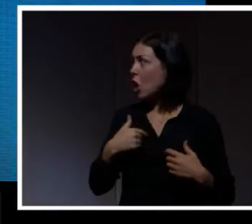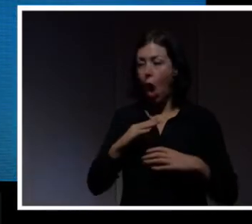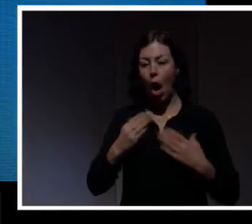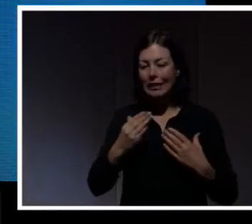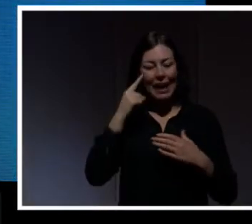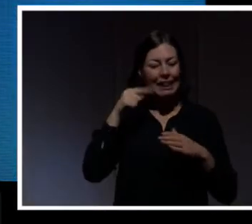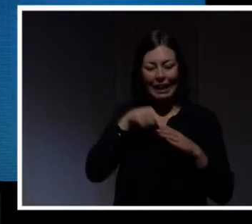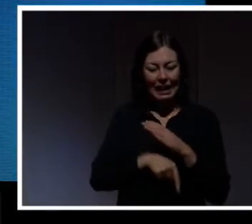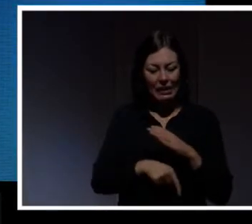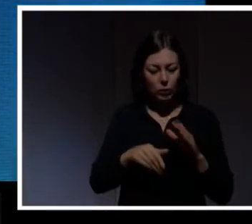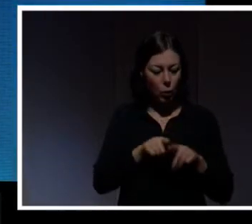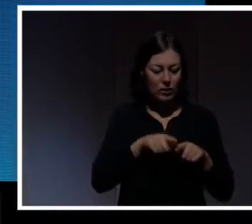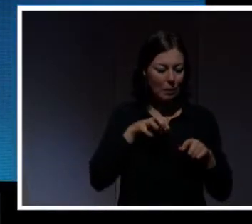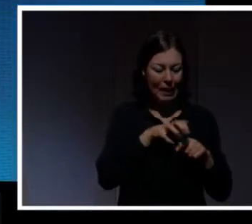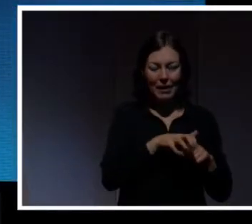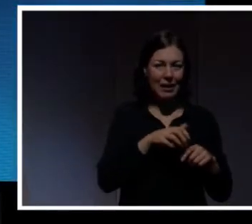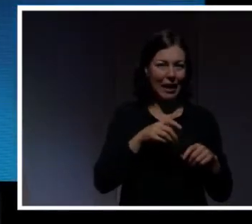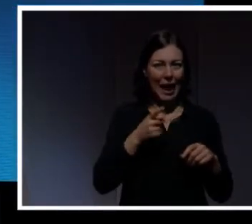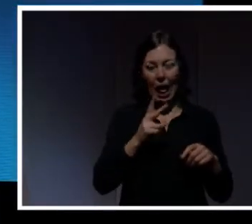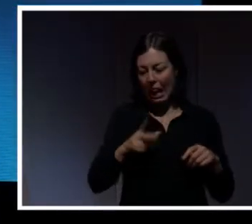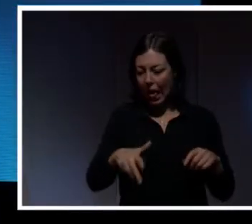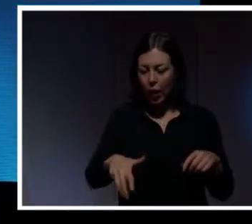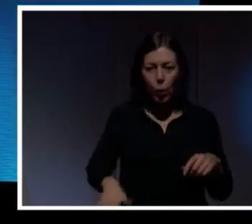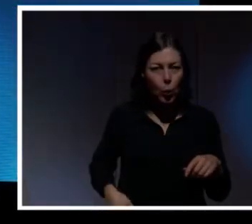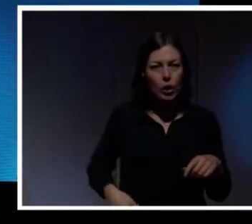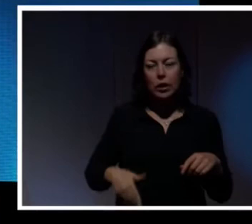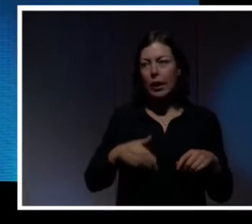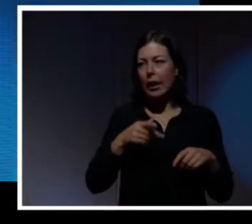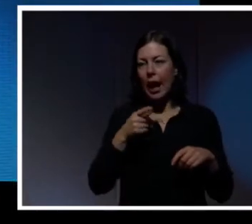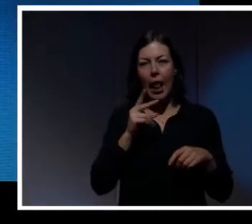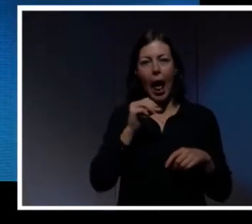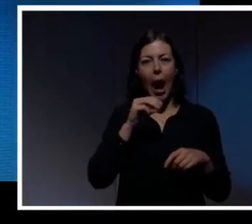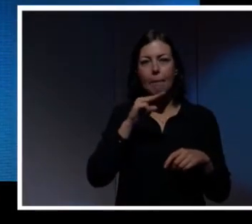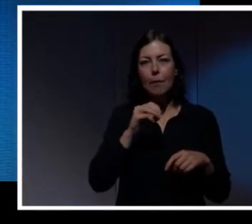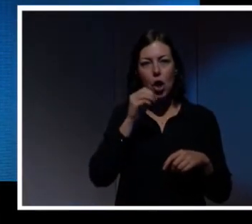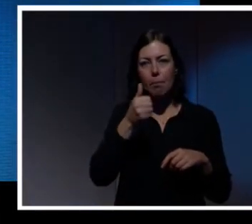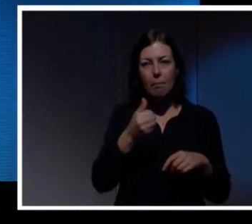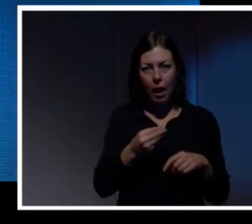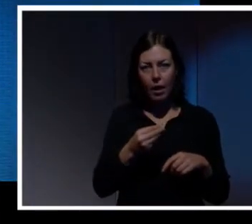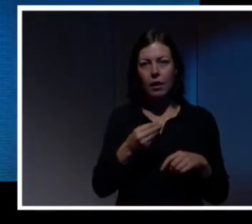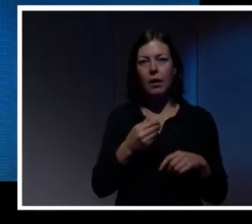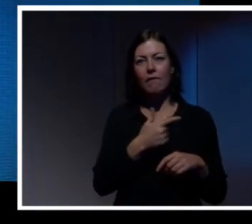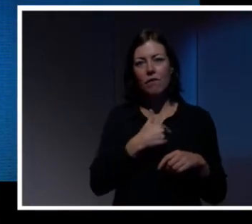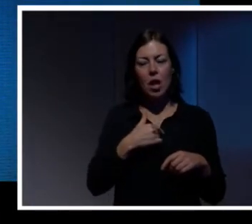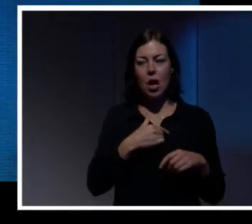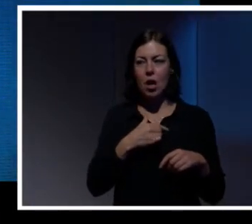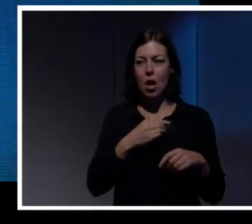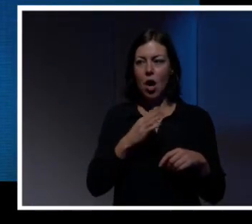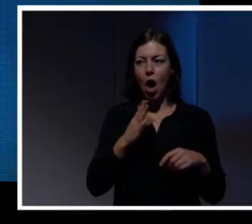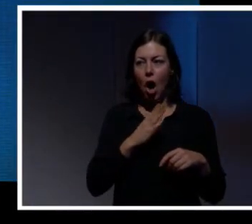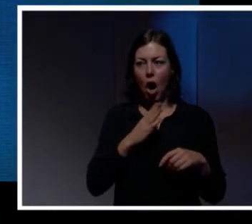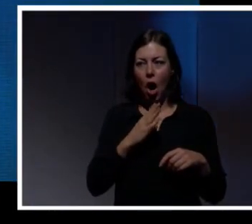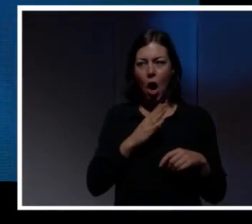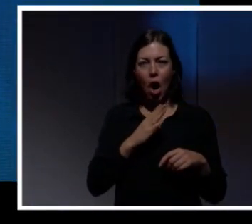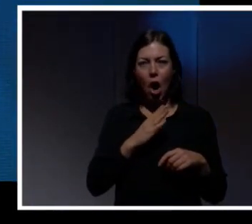don't have the intelligence of an amoeba. We have an intelligence somewhat equivalent to a bacterium, something that lives inside your tummy,